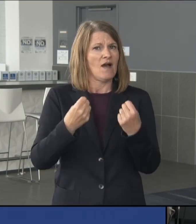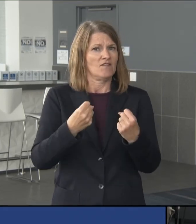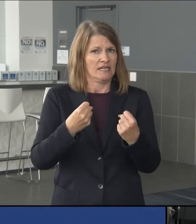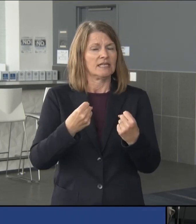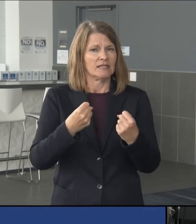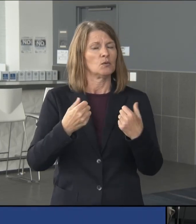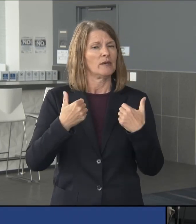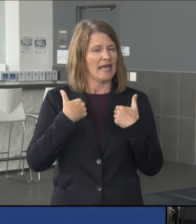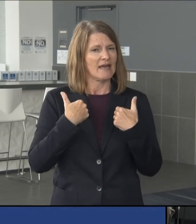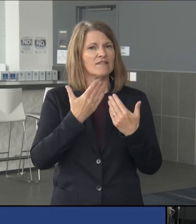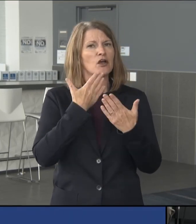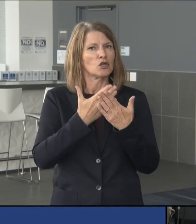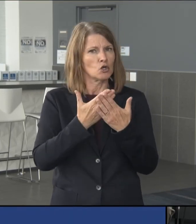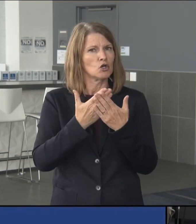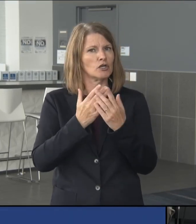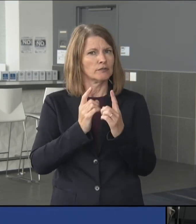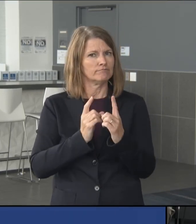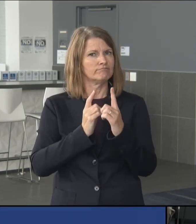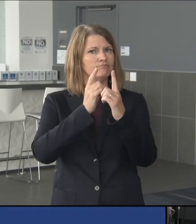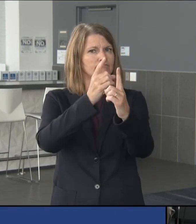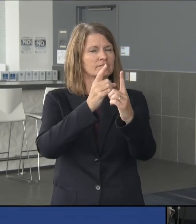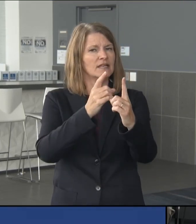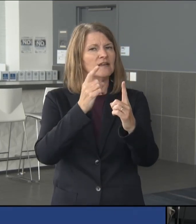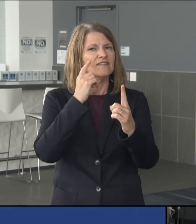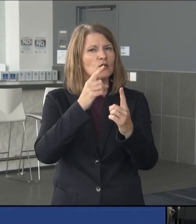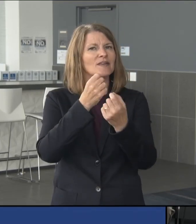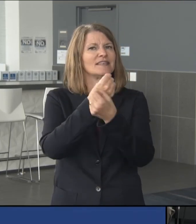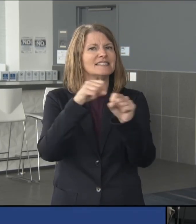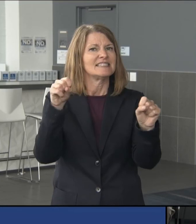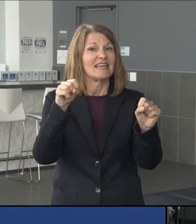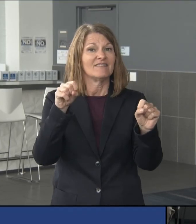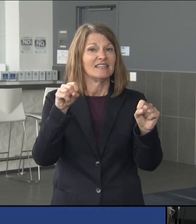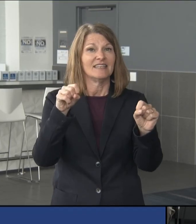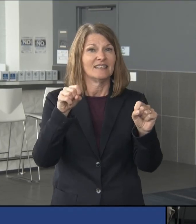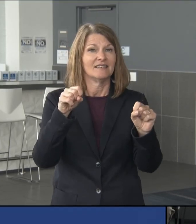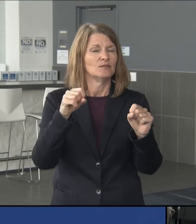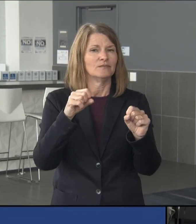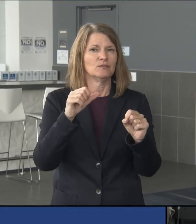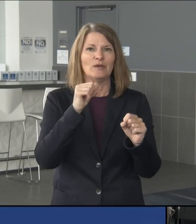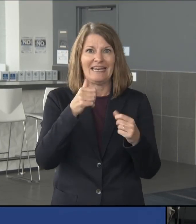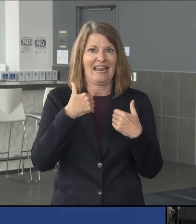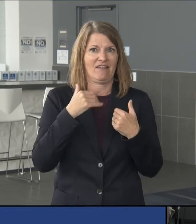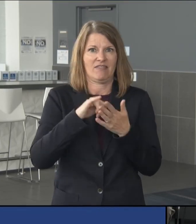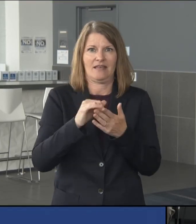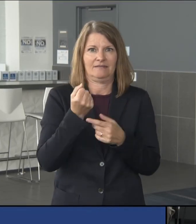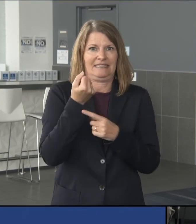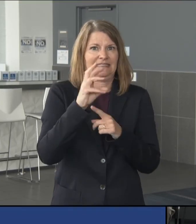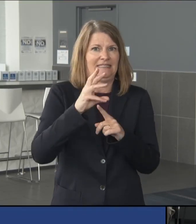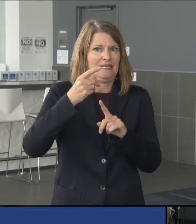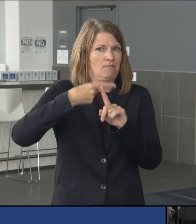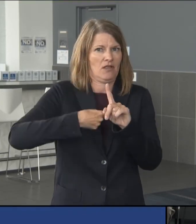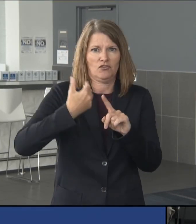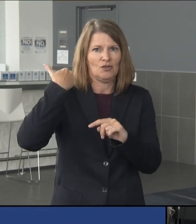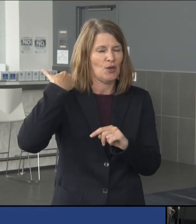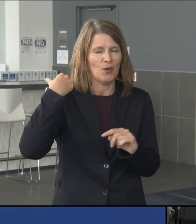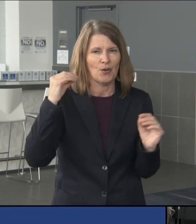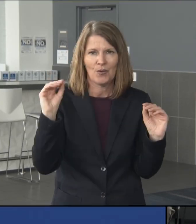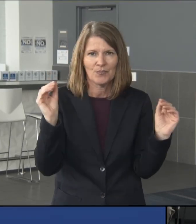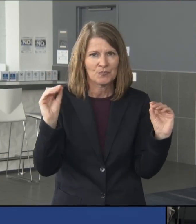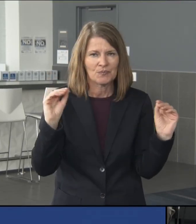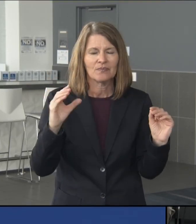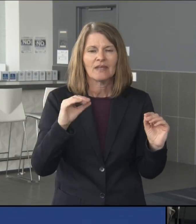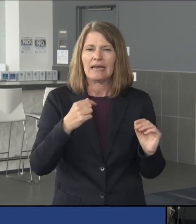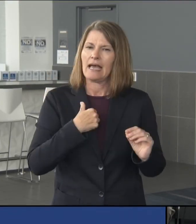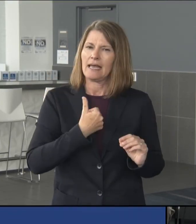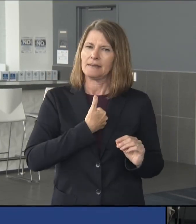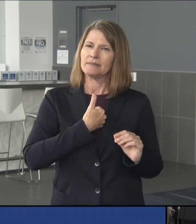a really good path to, to the kind of safety that we didn't have 16 months ago. And, and, uh, uh, I